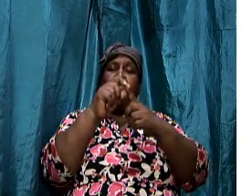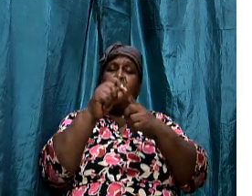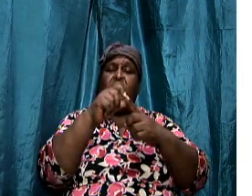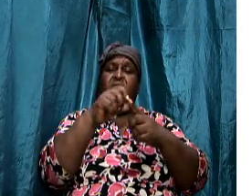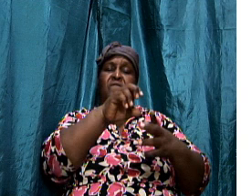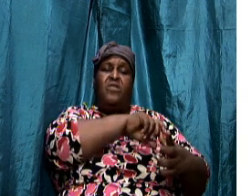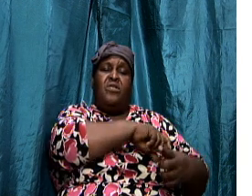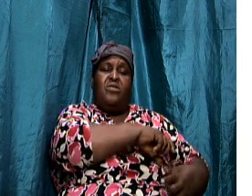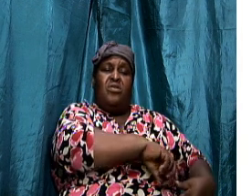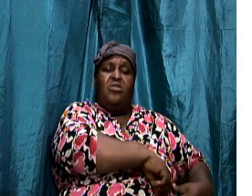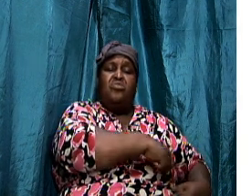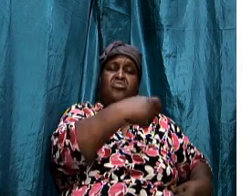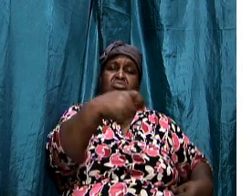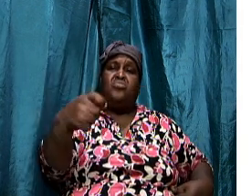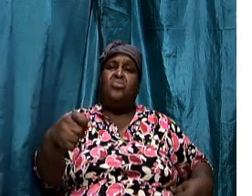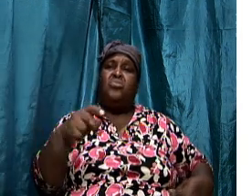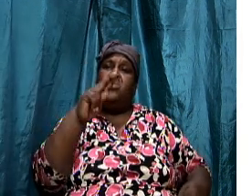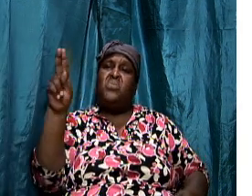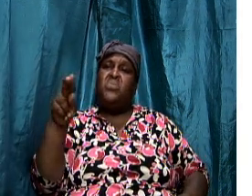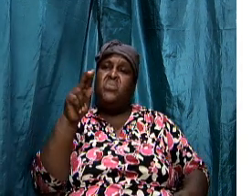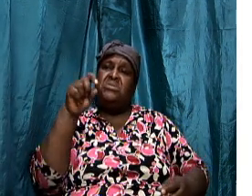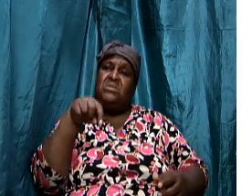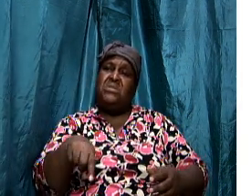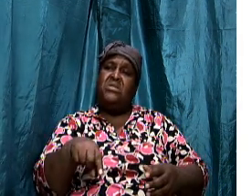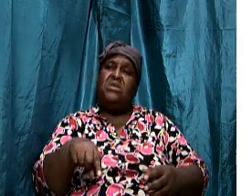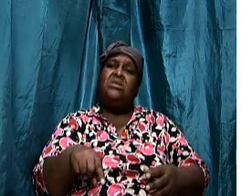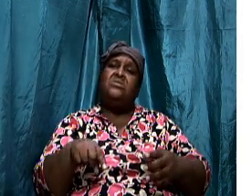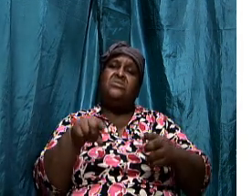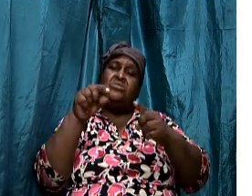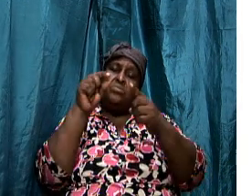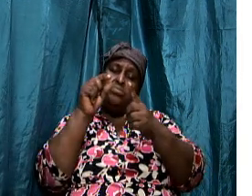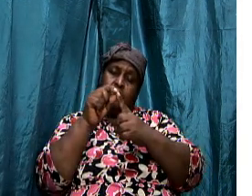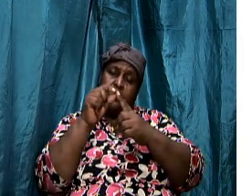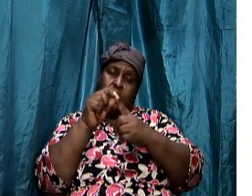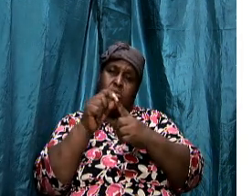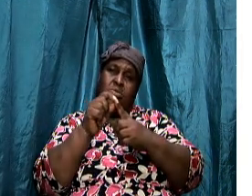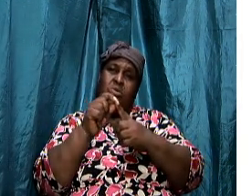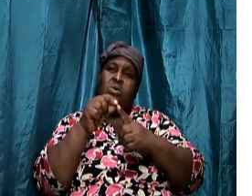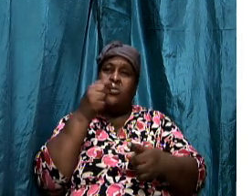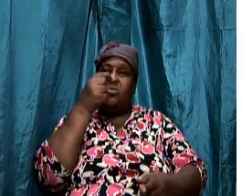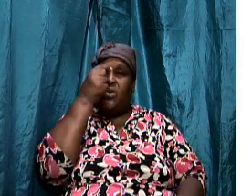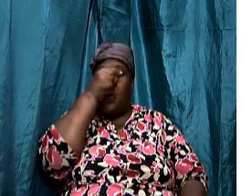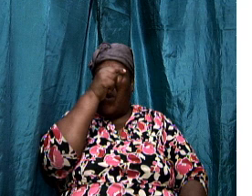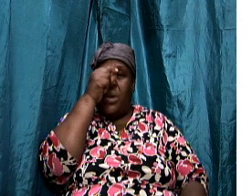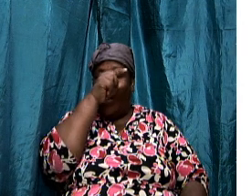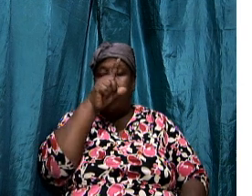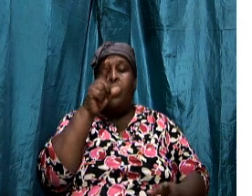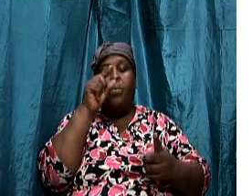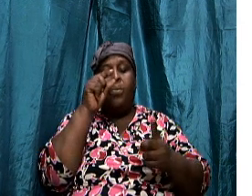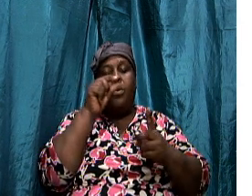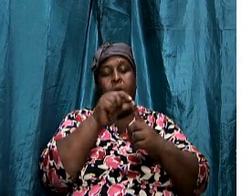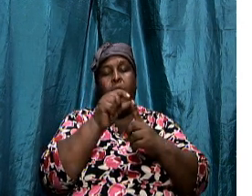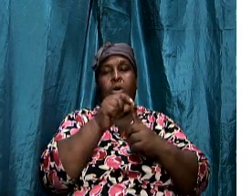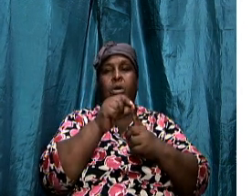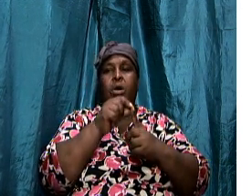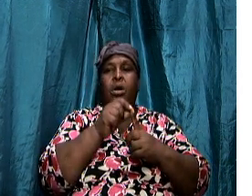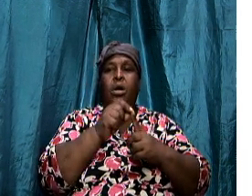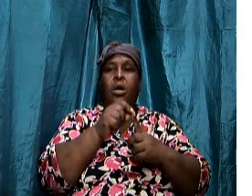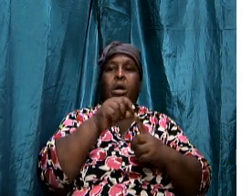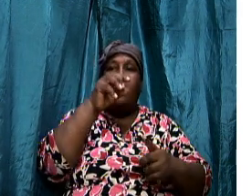used in this text was the Greek word macharia.